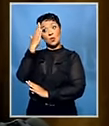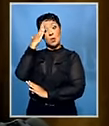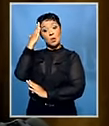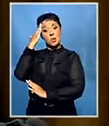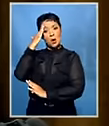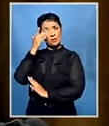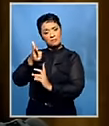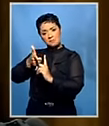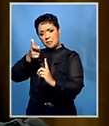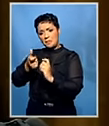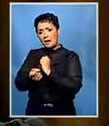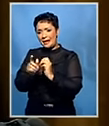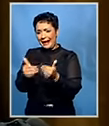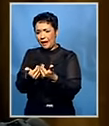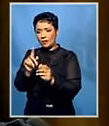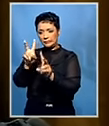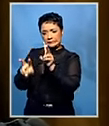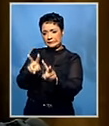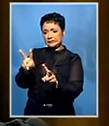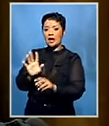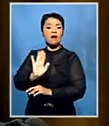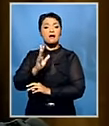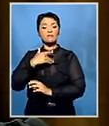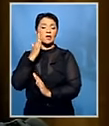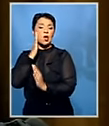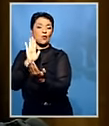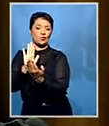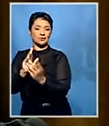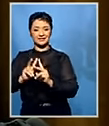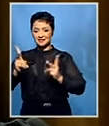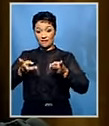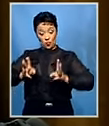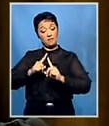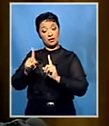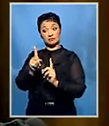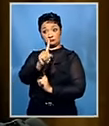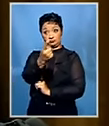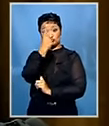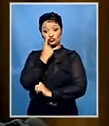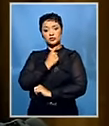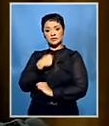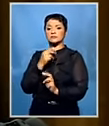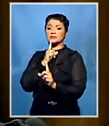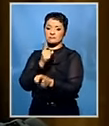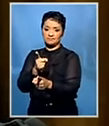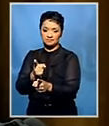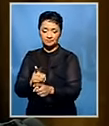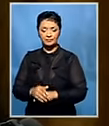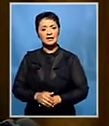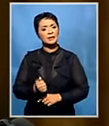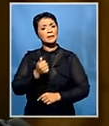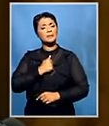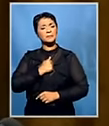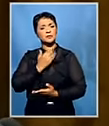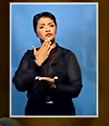your putative self-defense. I approach it differently, but I will respond to the question. My submission is different